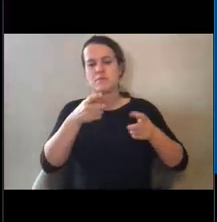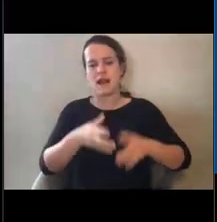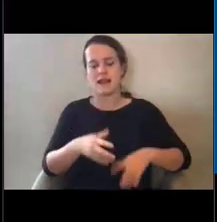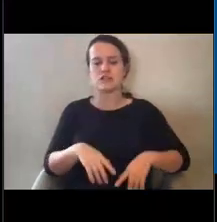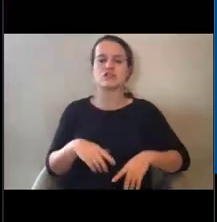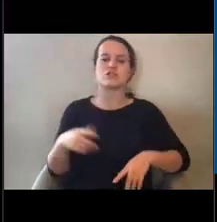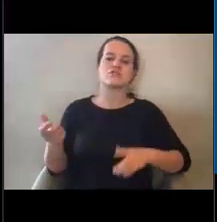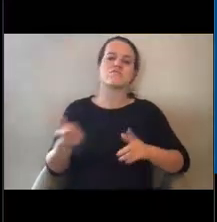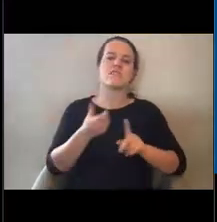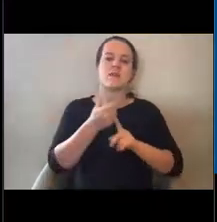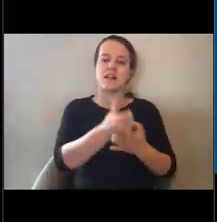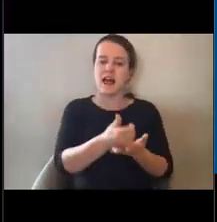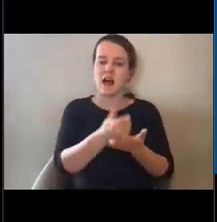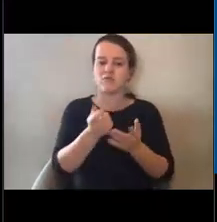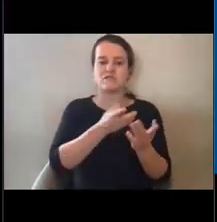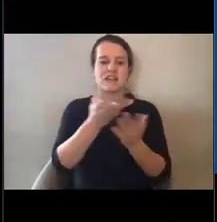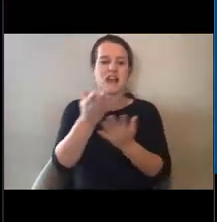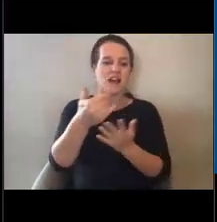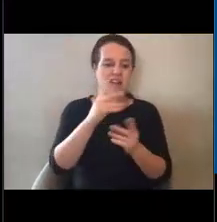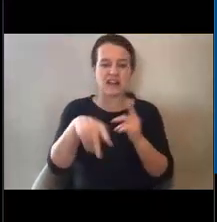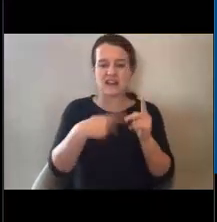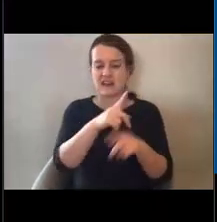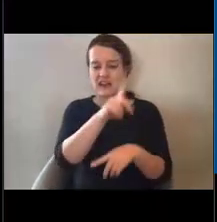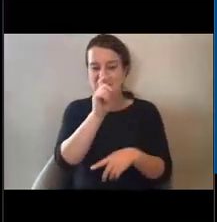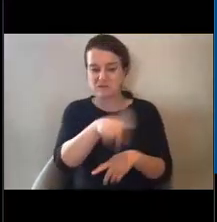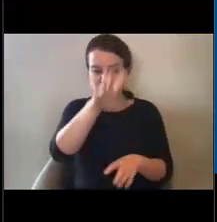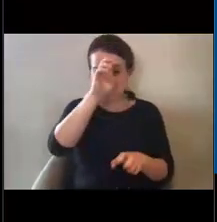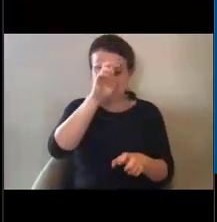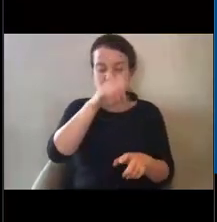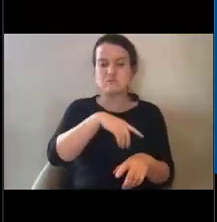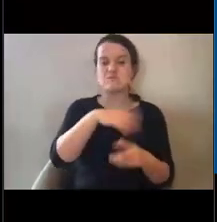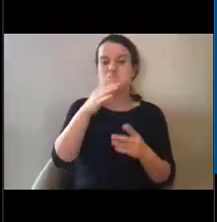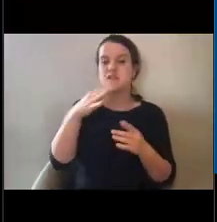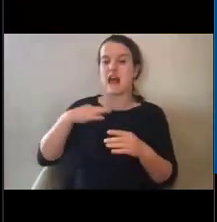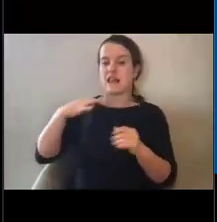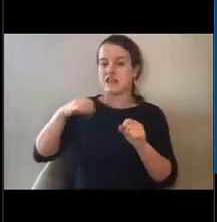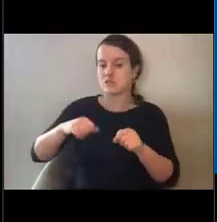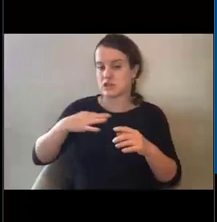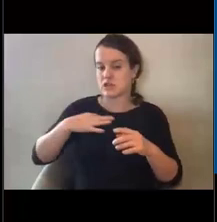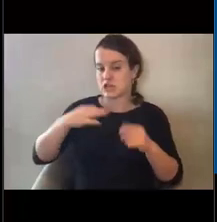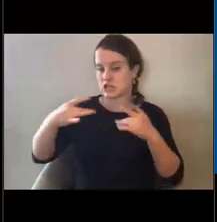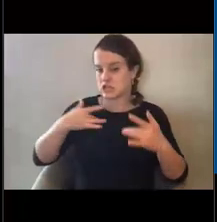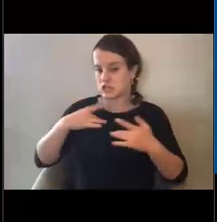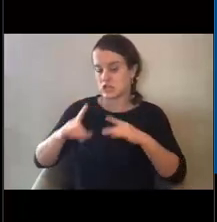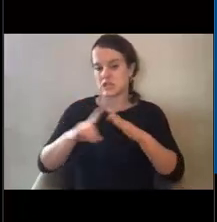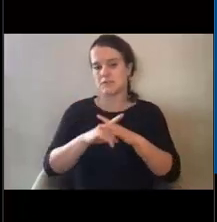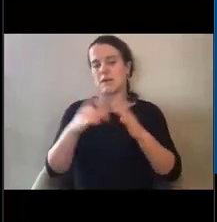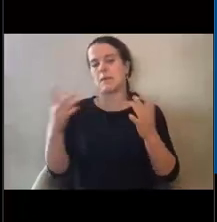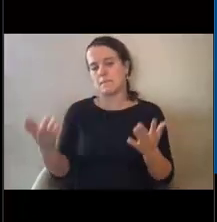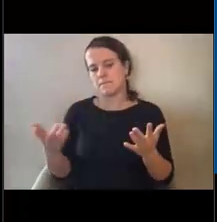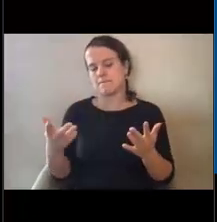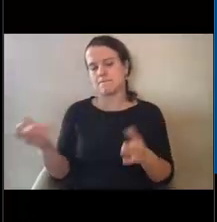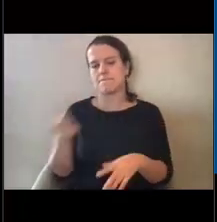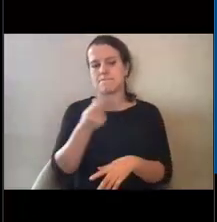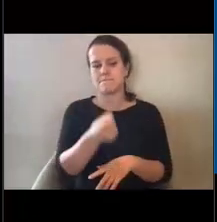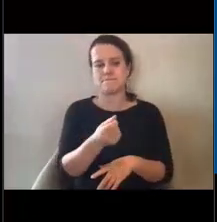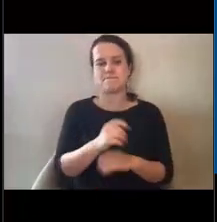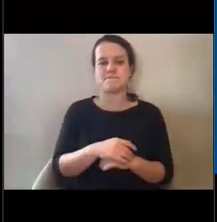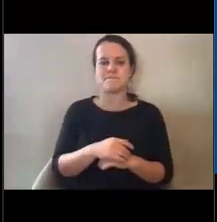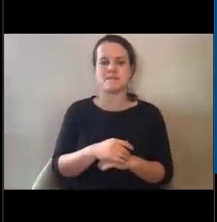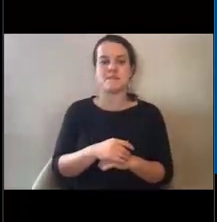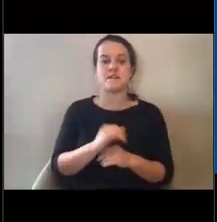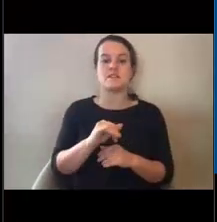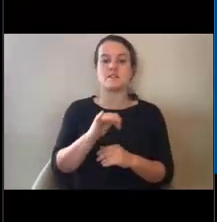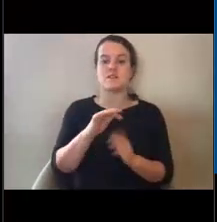navigate any questions or eligibility concerns that may arise. So that is, that's the